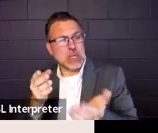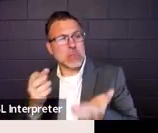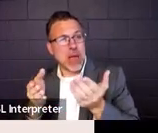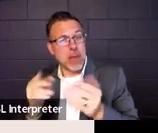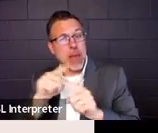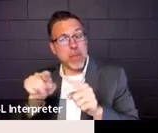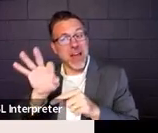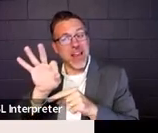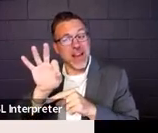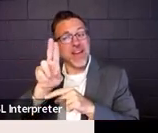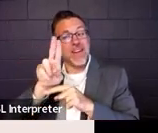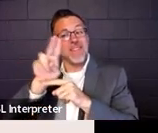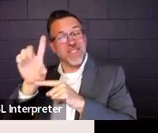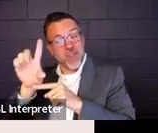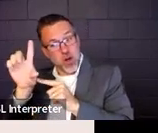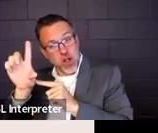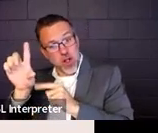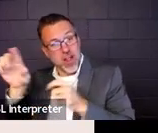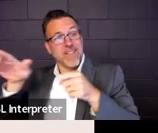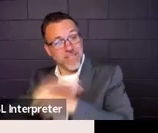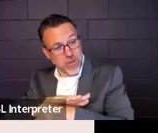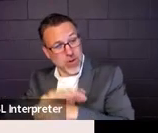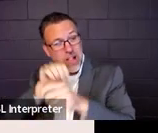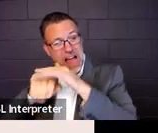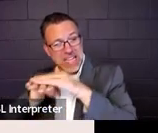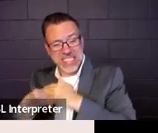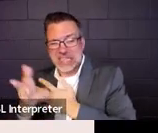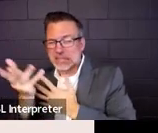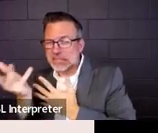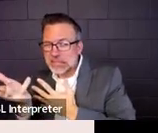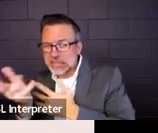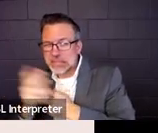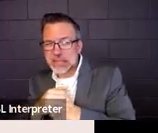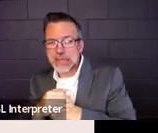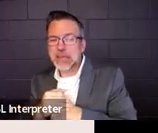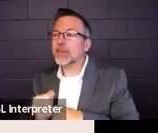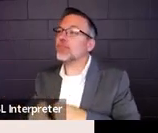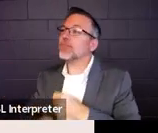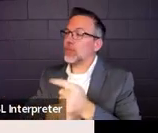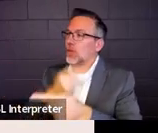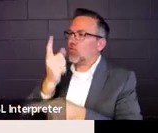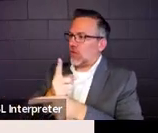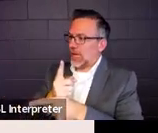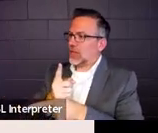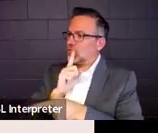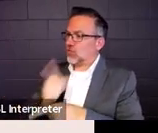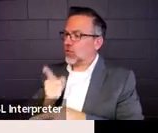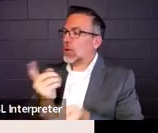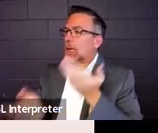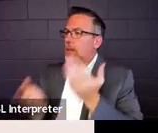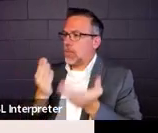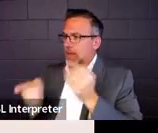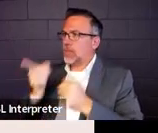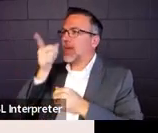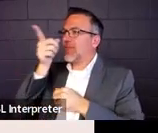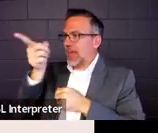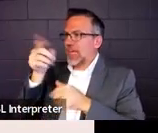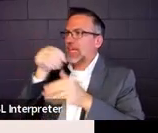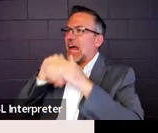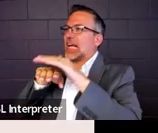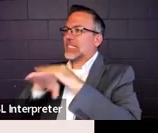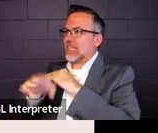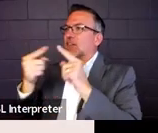obviously wouldn't be. Right. And maybe they can, um, access something from home.